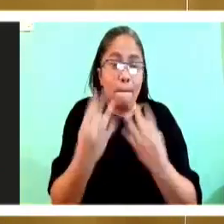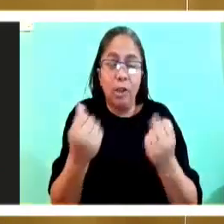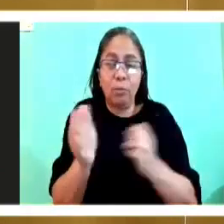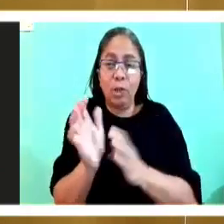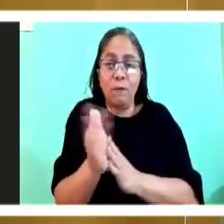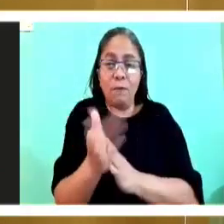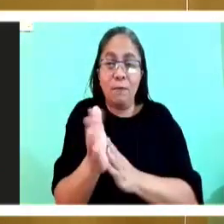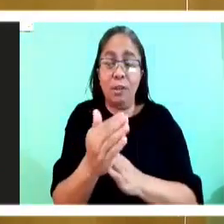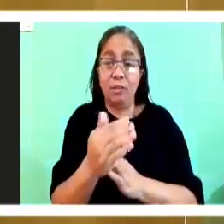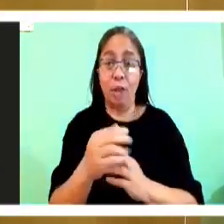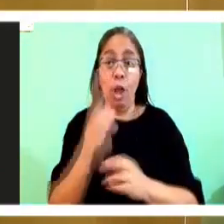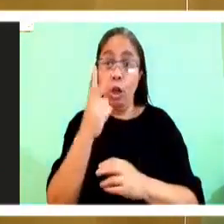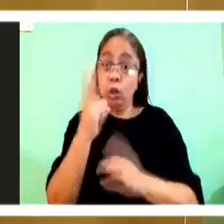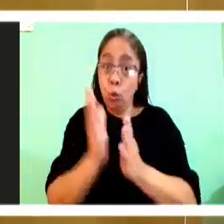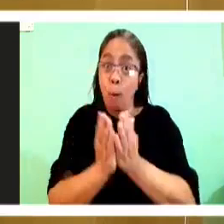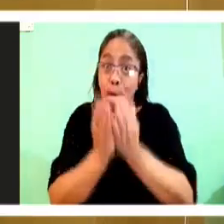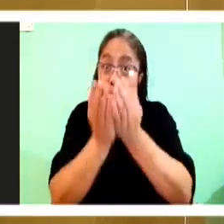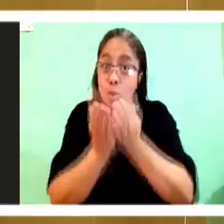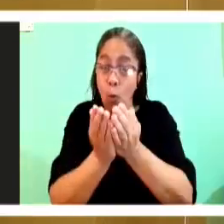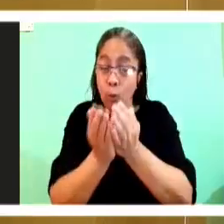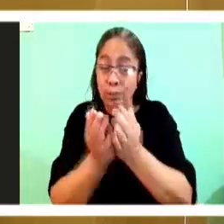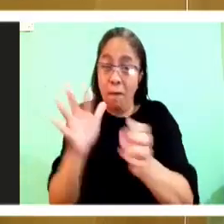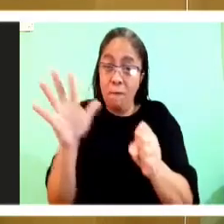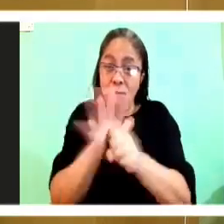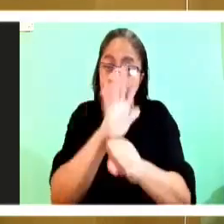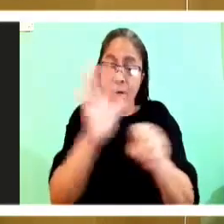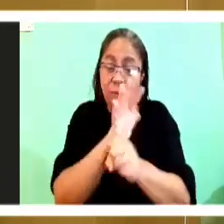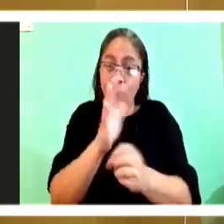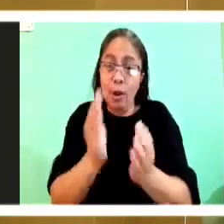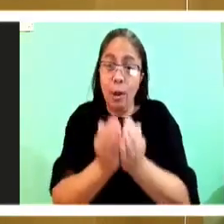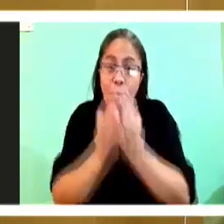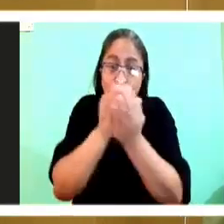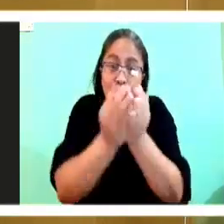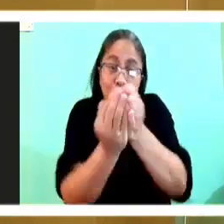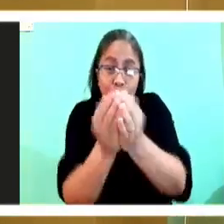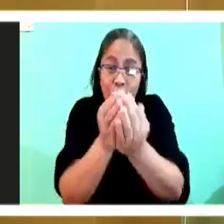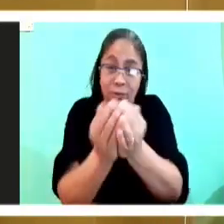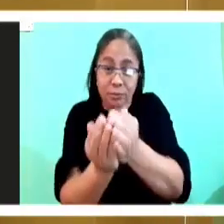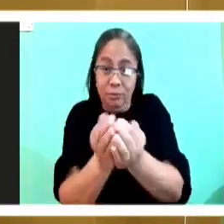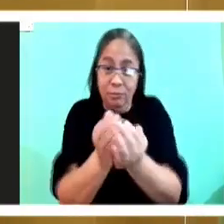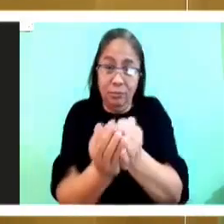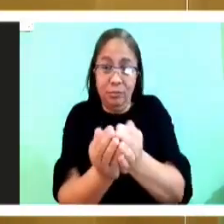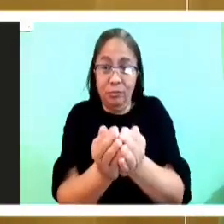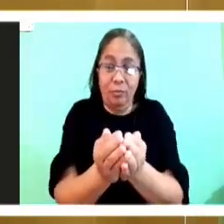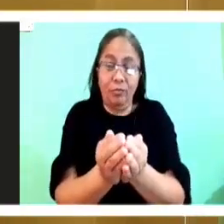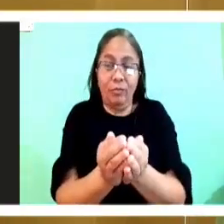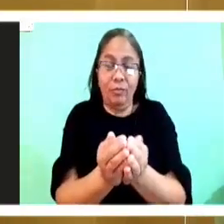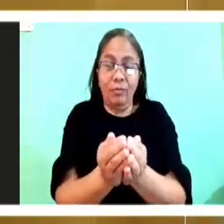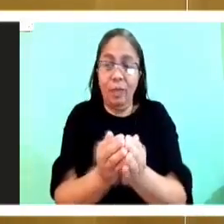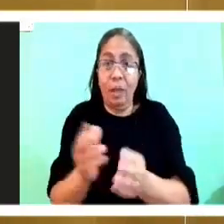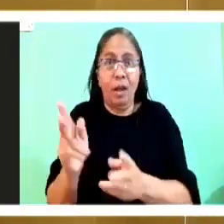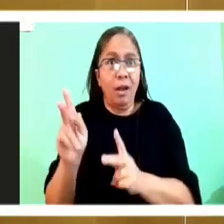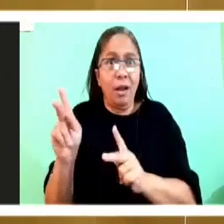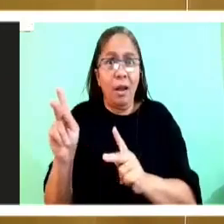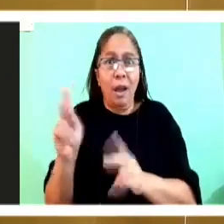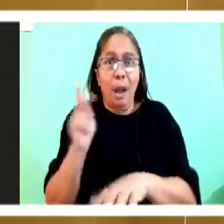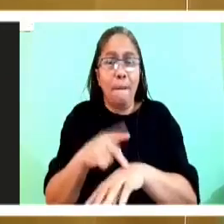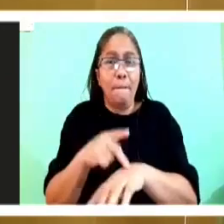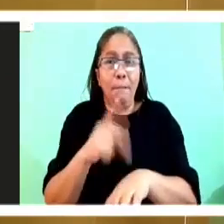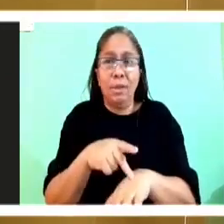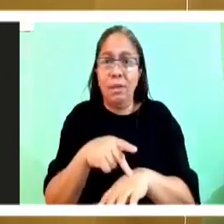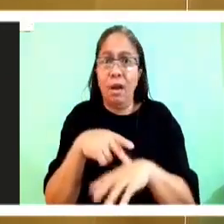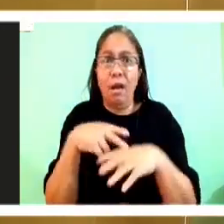boats to sink in point, Peter has no response at that stage. He is completely